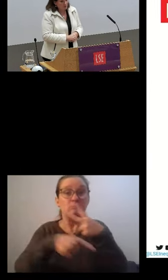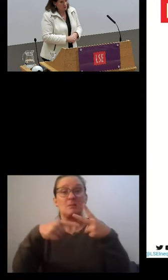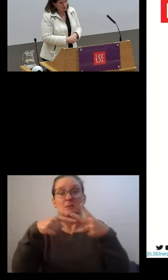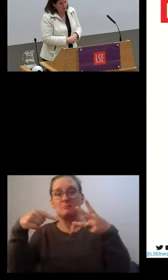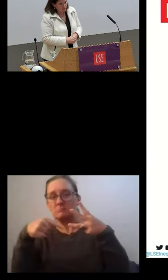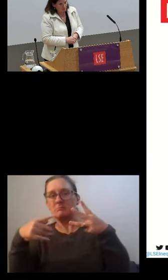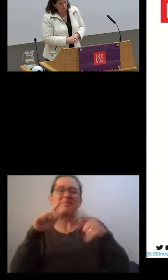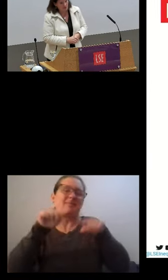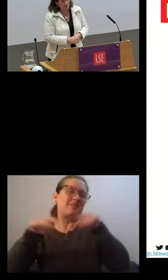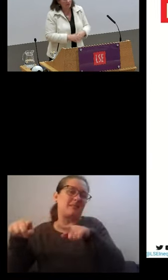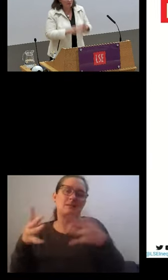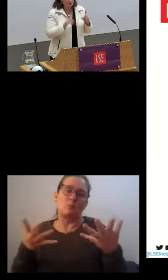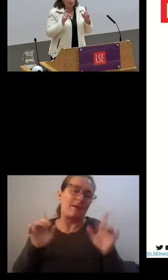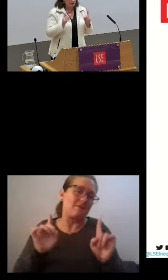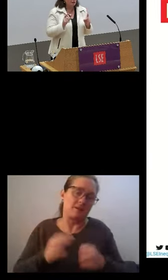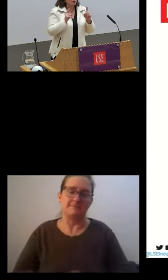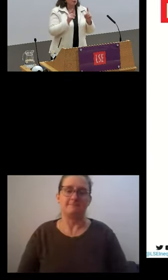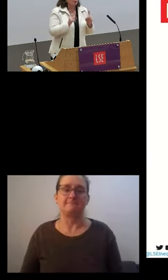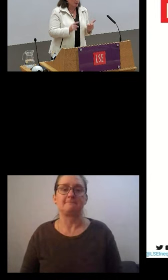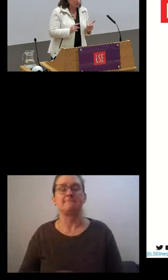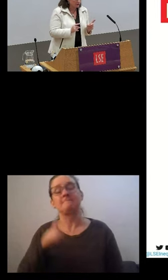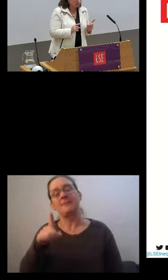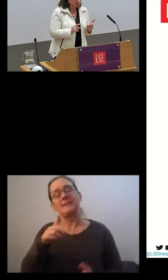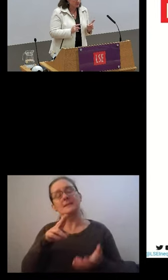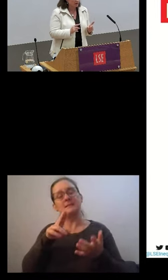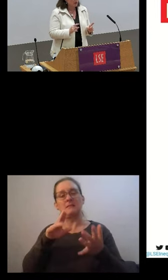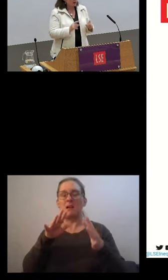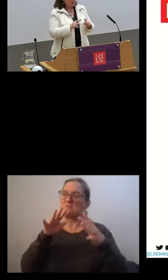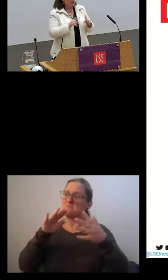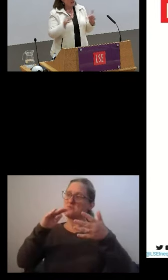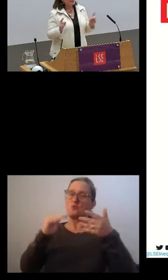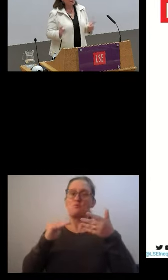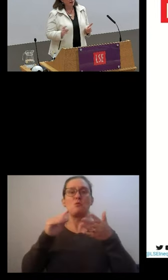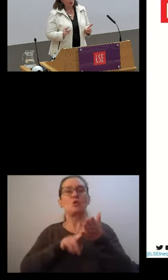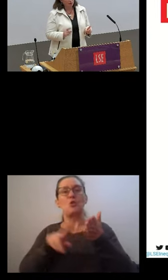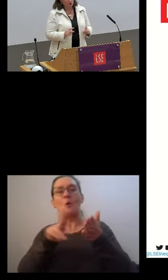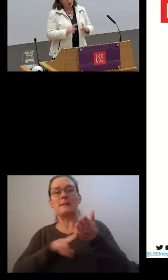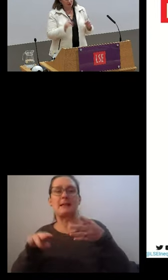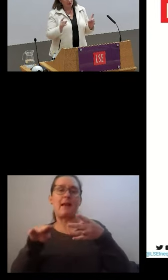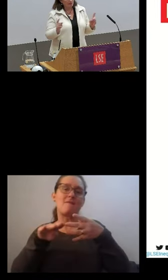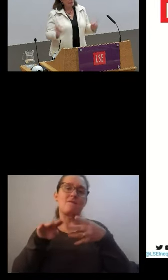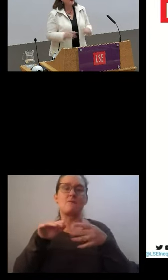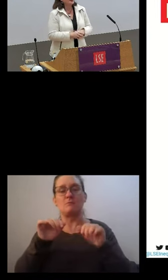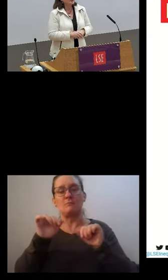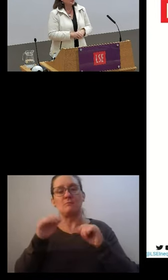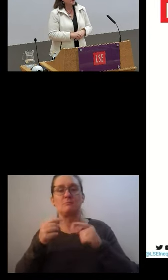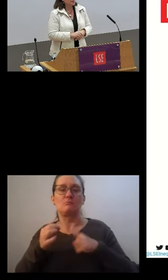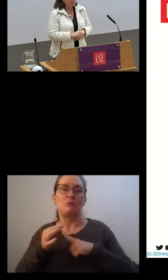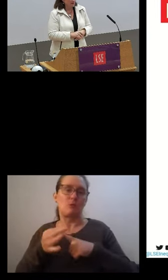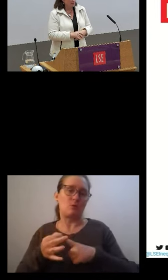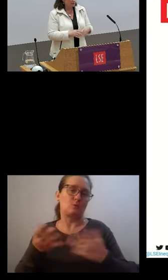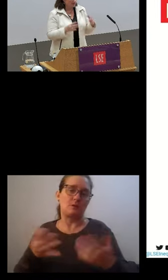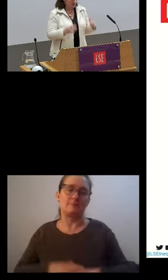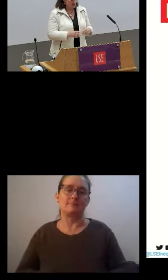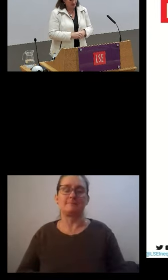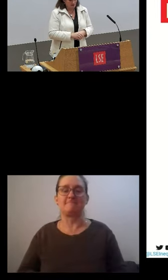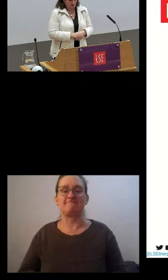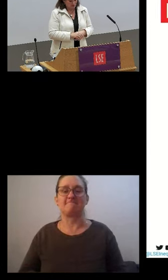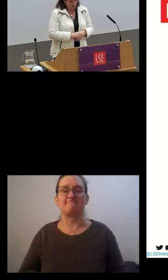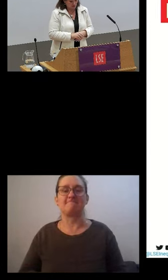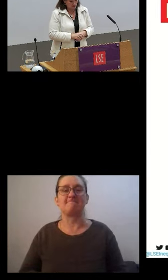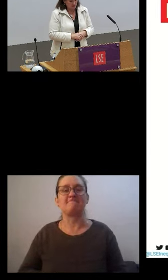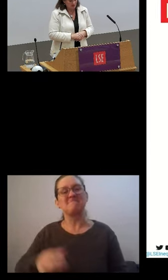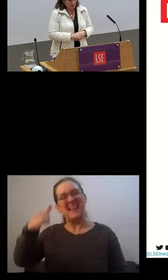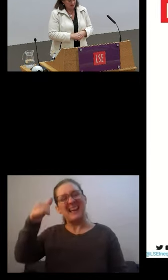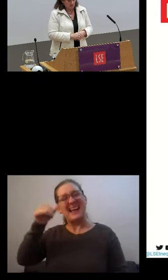a normative proposal. So first of all, it's a proposal. So the next slide will generate many questions and we can debate